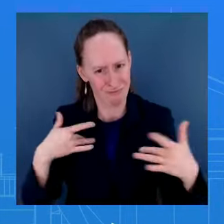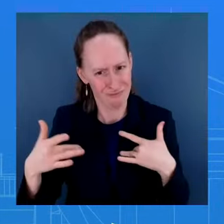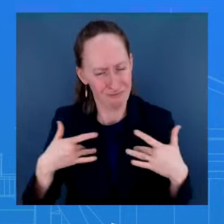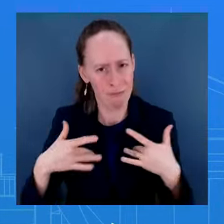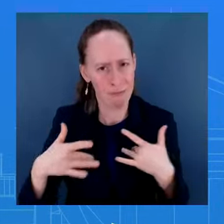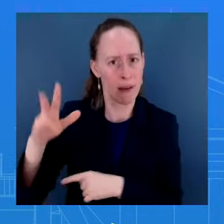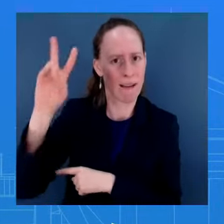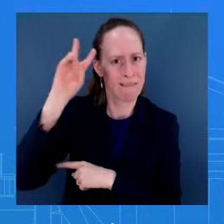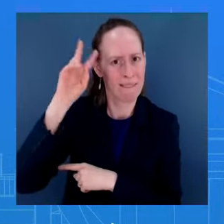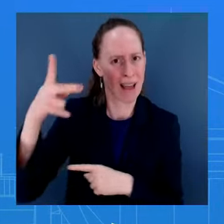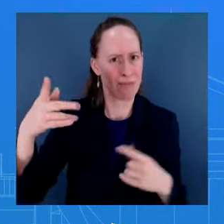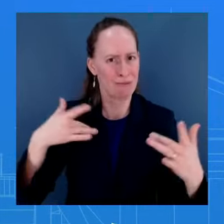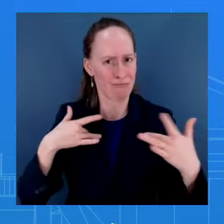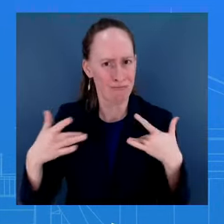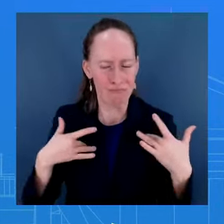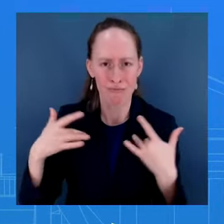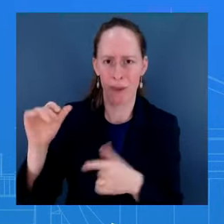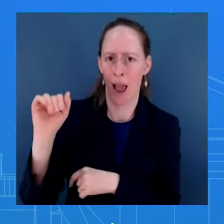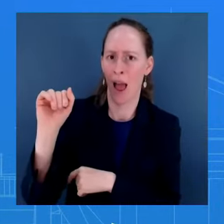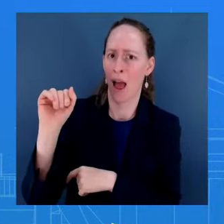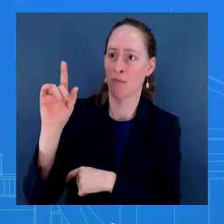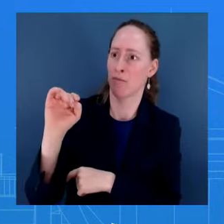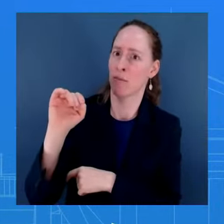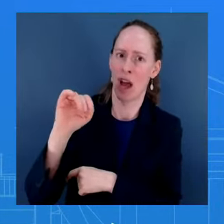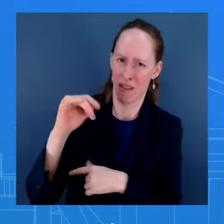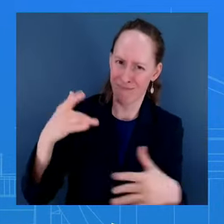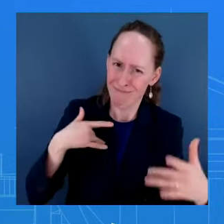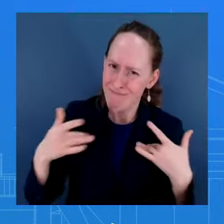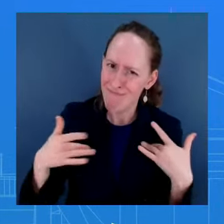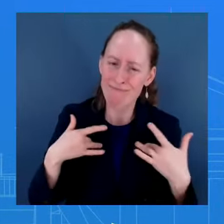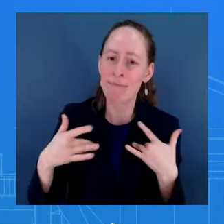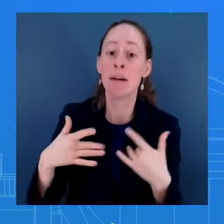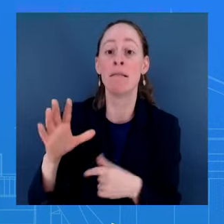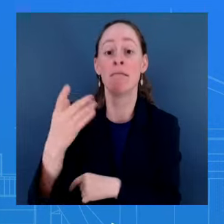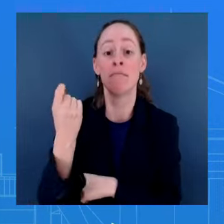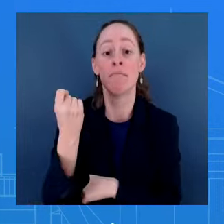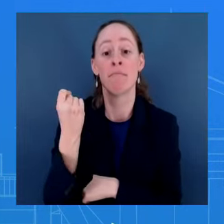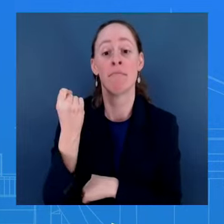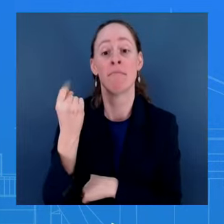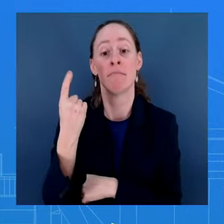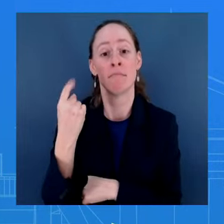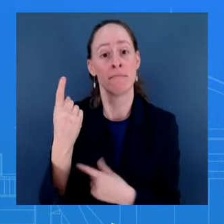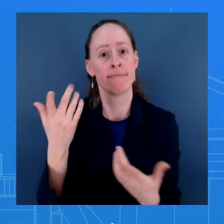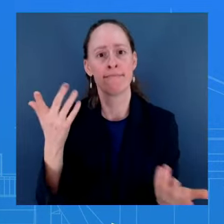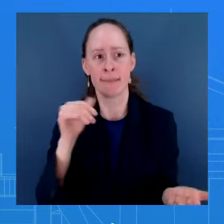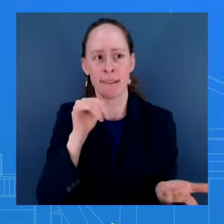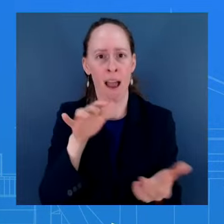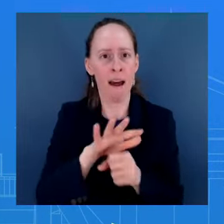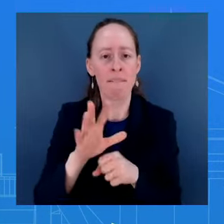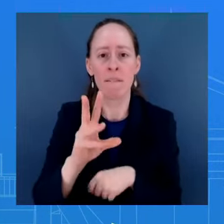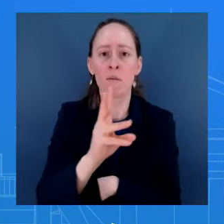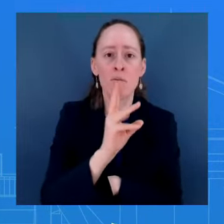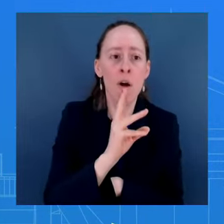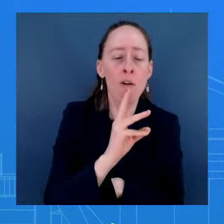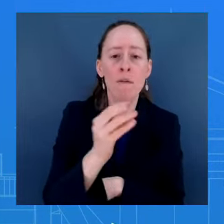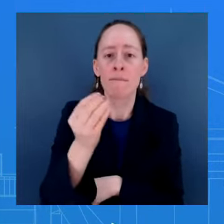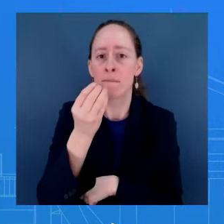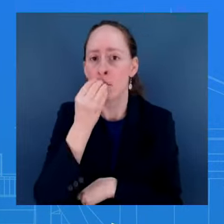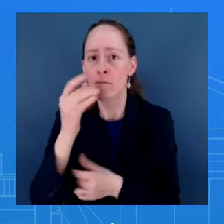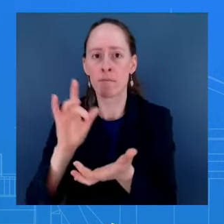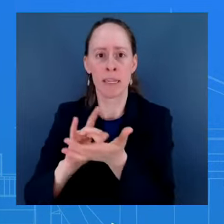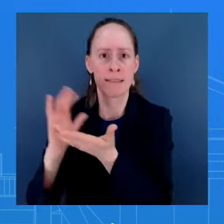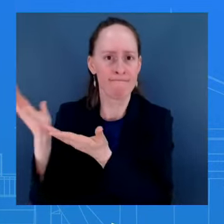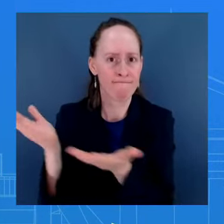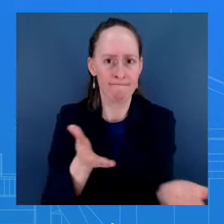And there's not enough humanitarian aid getting in. We need to increase humanitarian aid. And you've heard that again from the President.